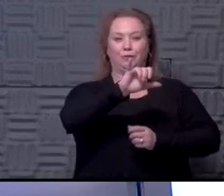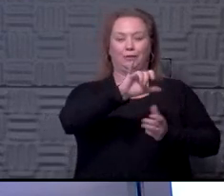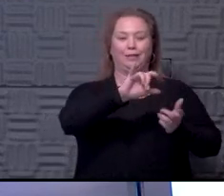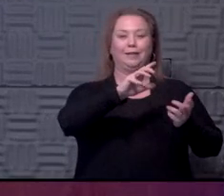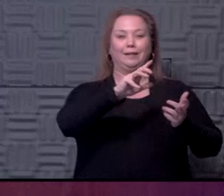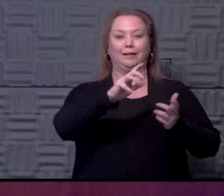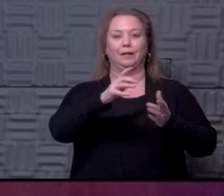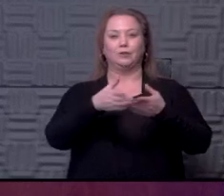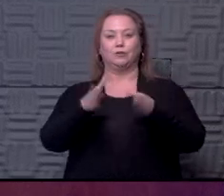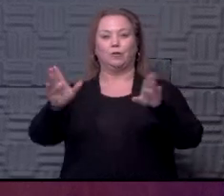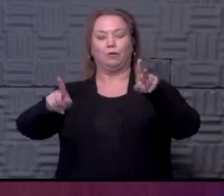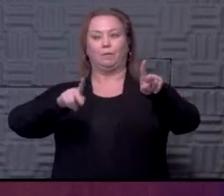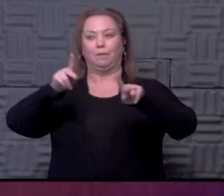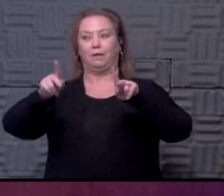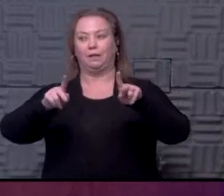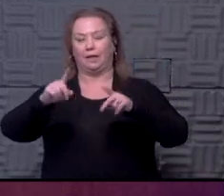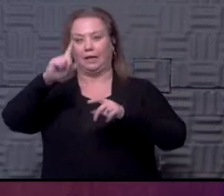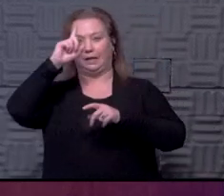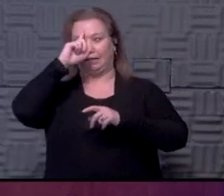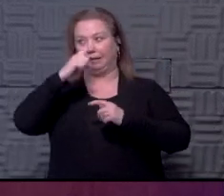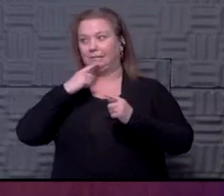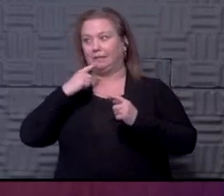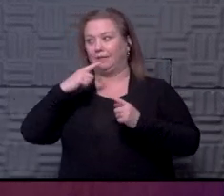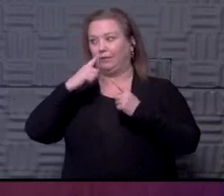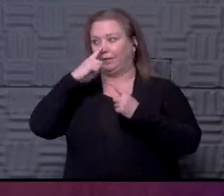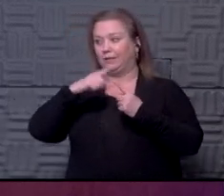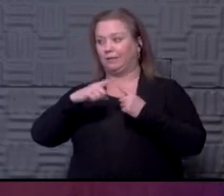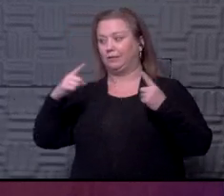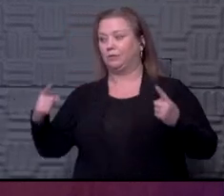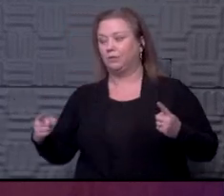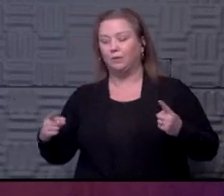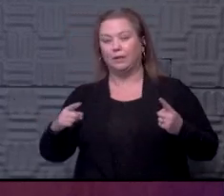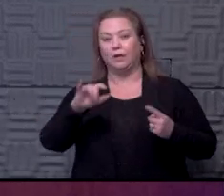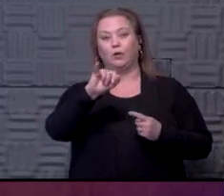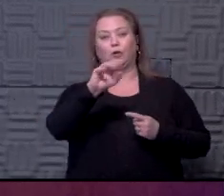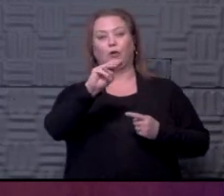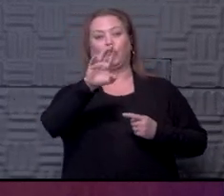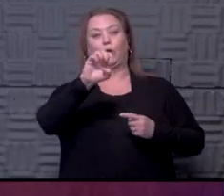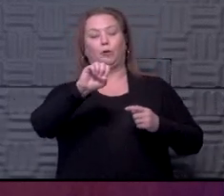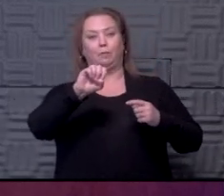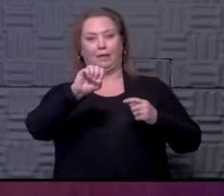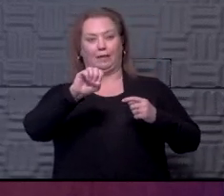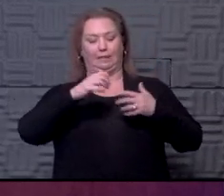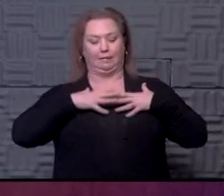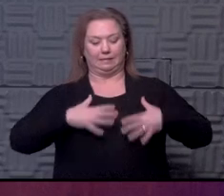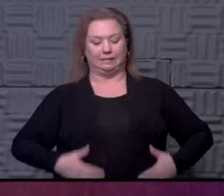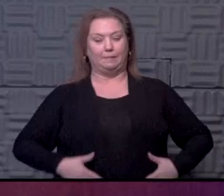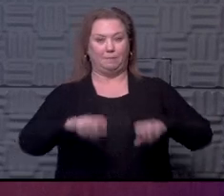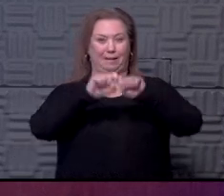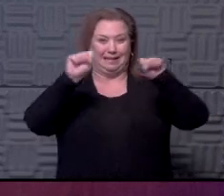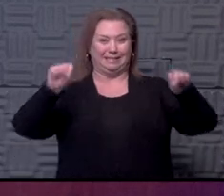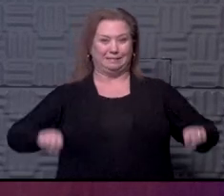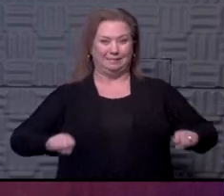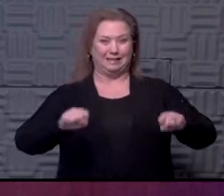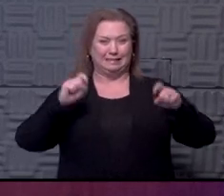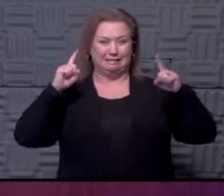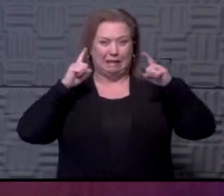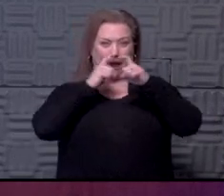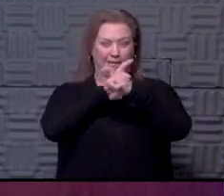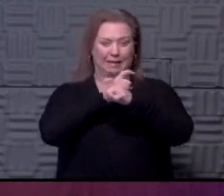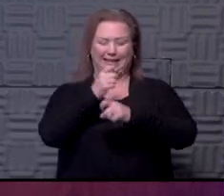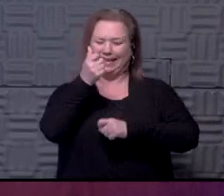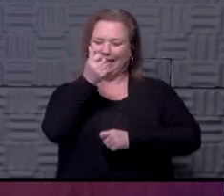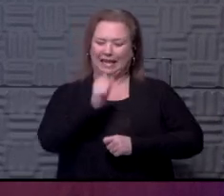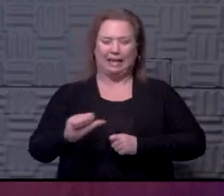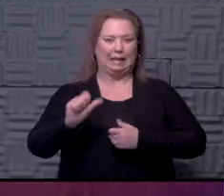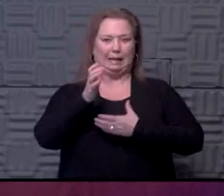the general public is, I think, tell me if you disagree, Dana, but that the immune system is complex. And any single